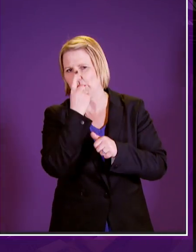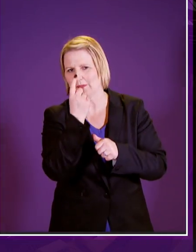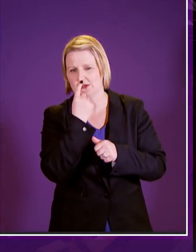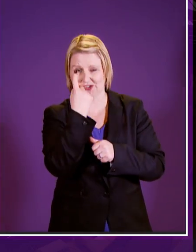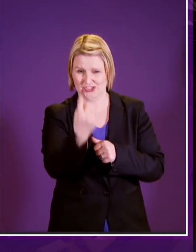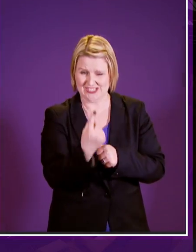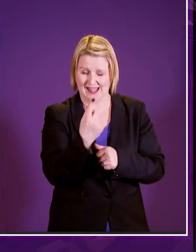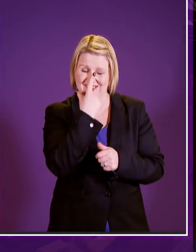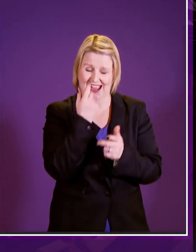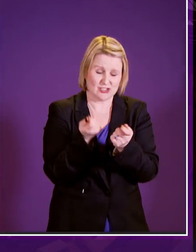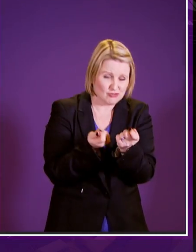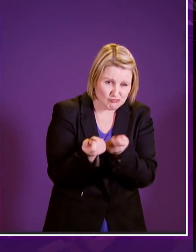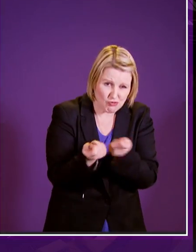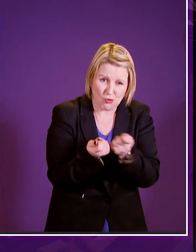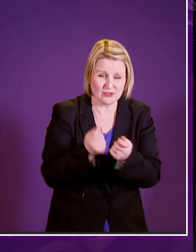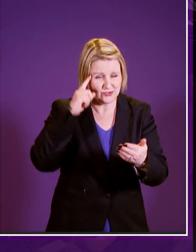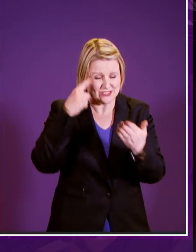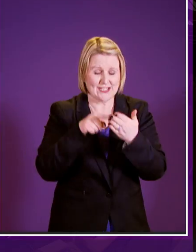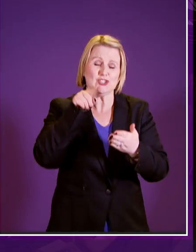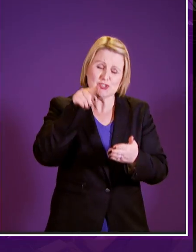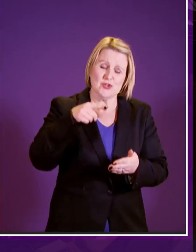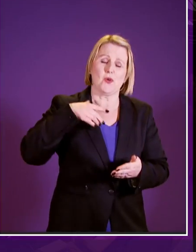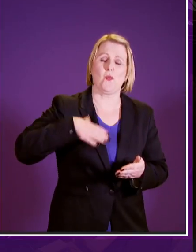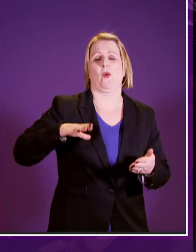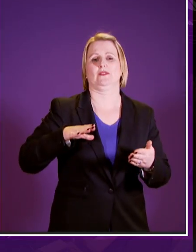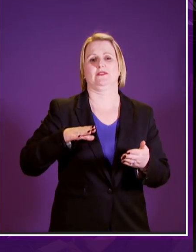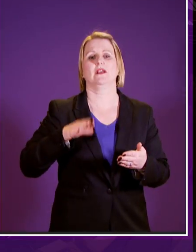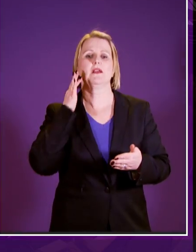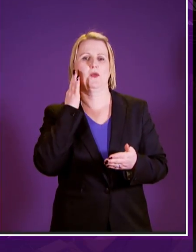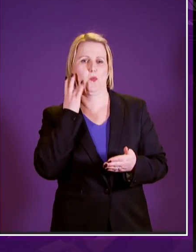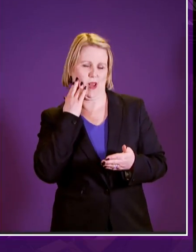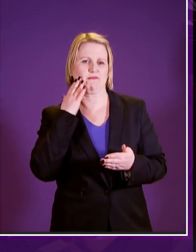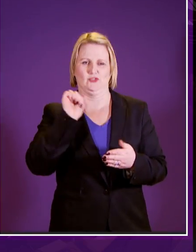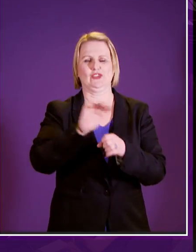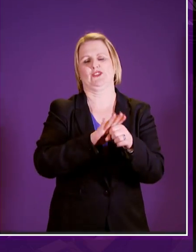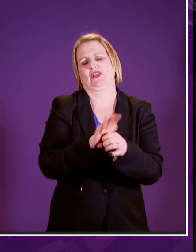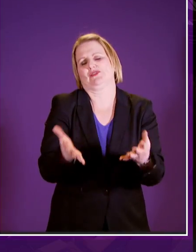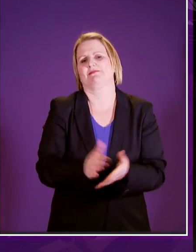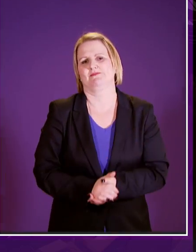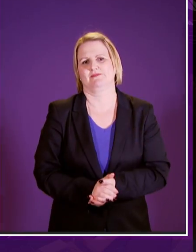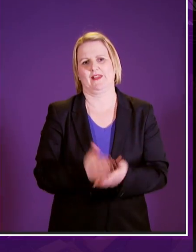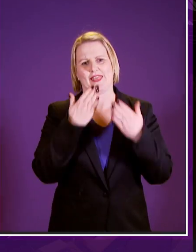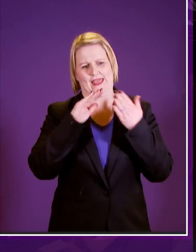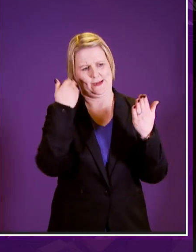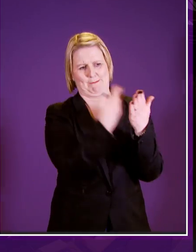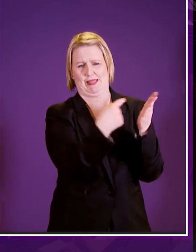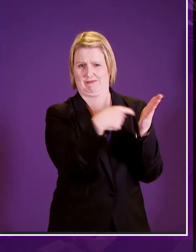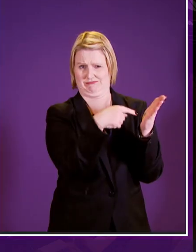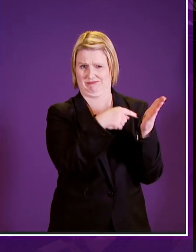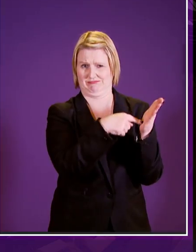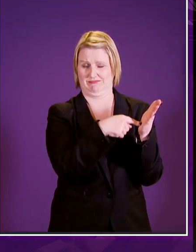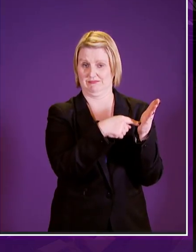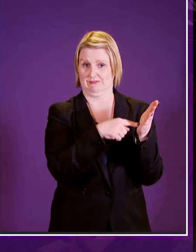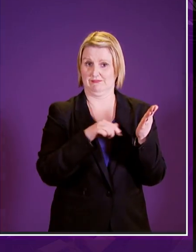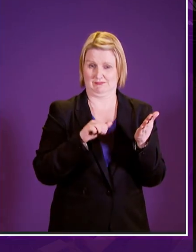in control deciding what you want to do about your situation thanks to this bill we will make sure